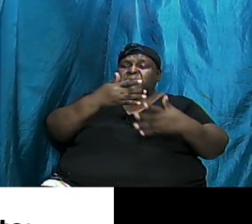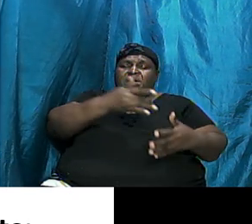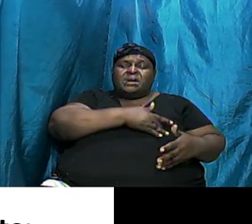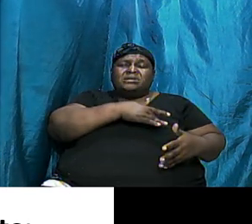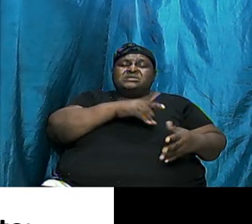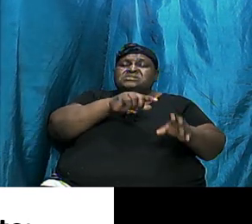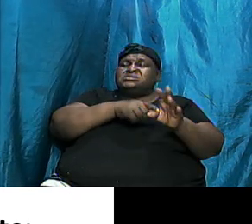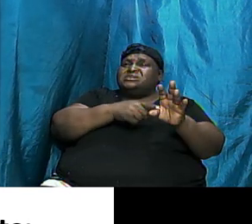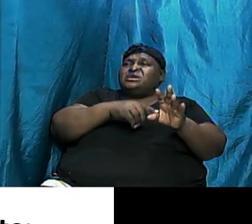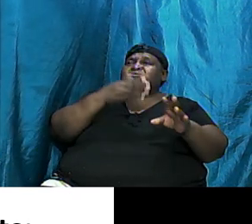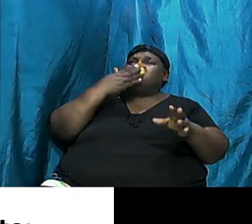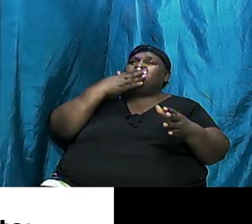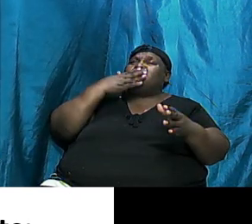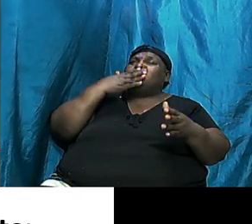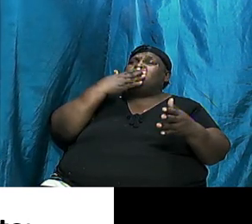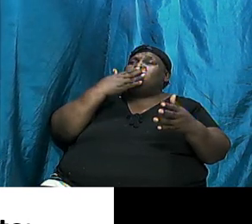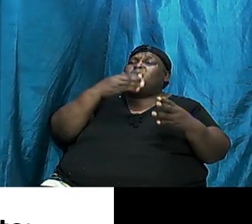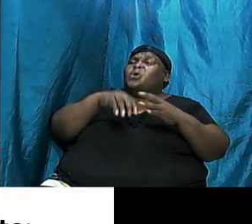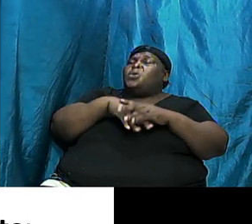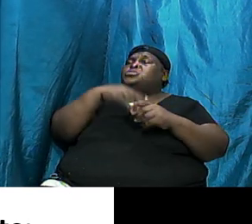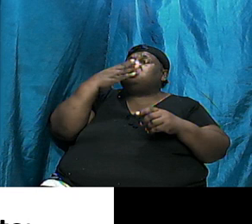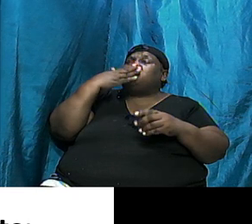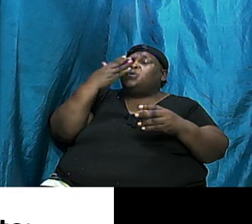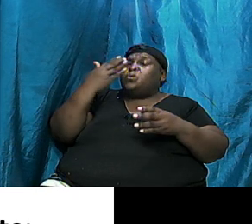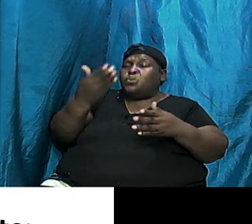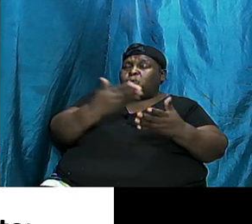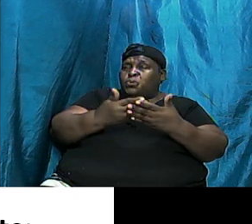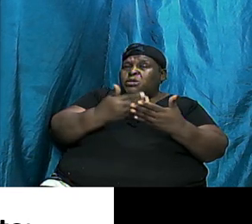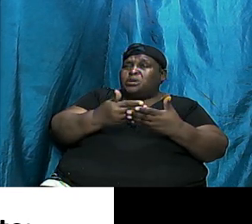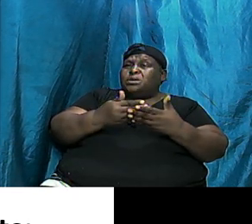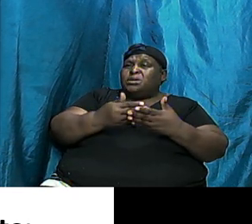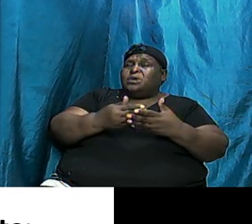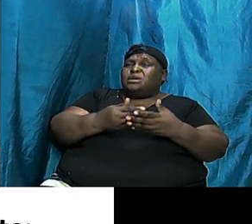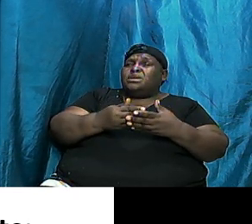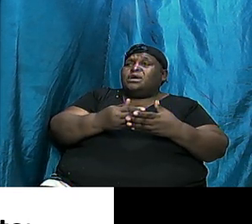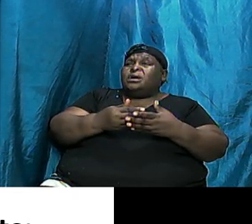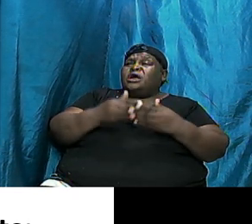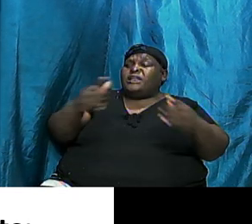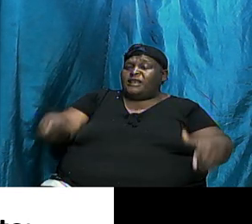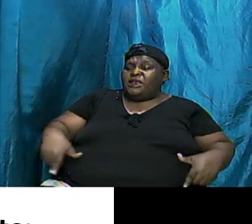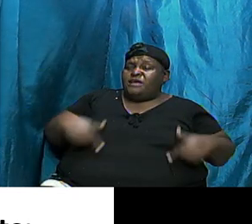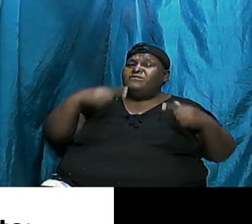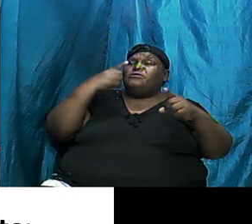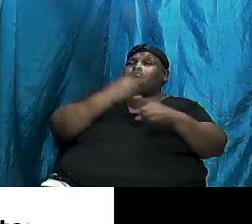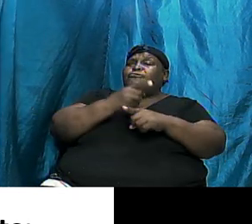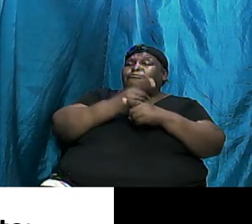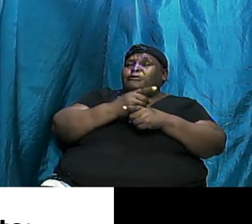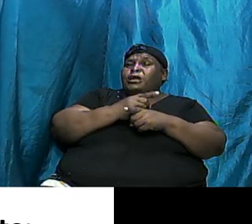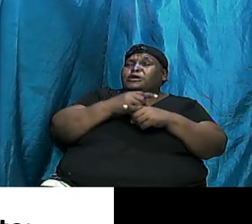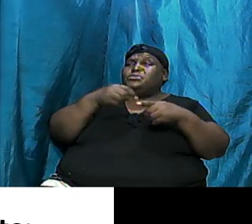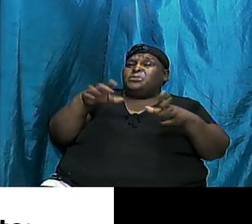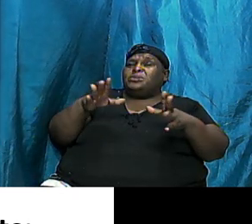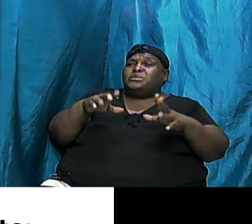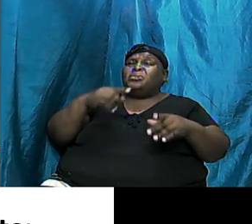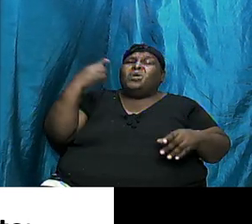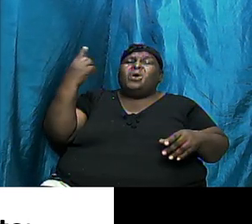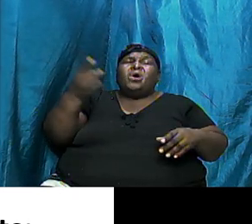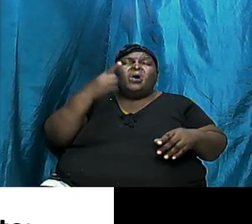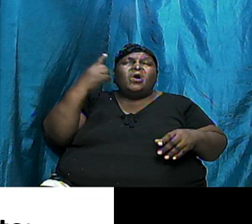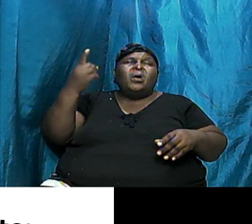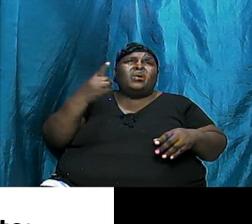path, even if initially we are going the right way, we always will be contending